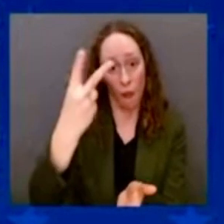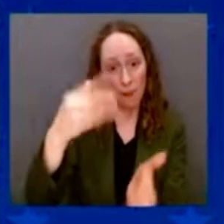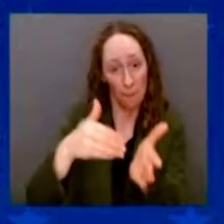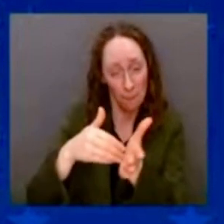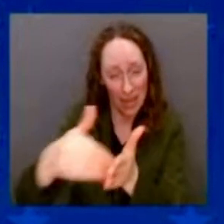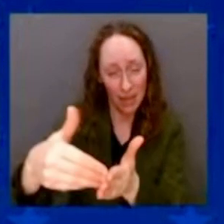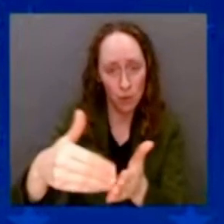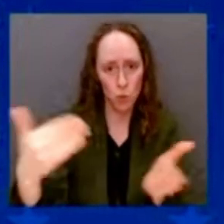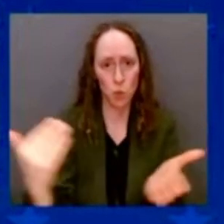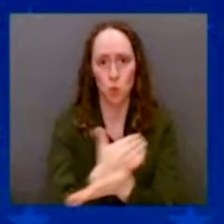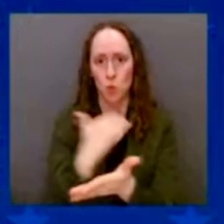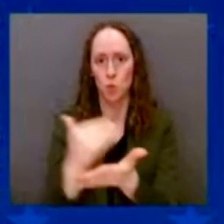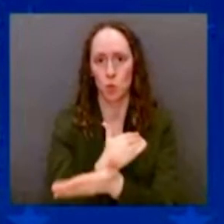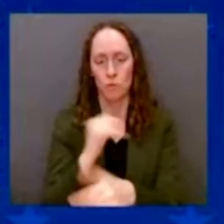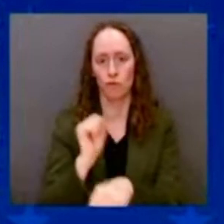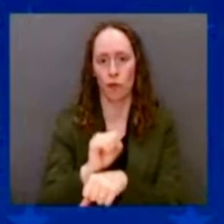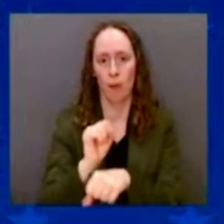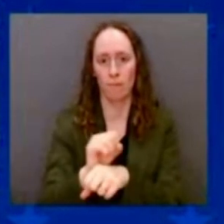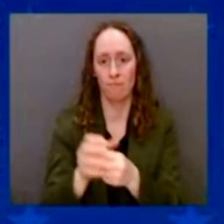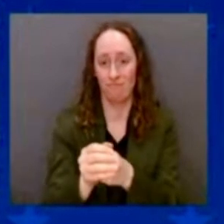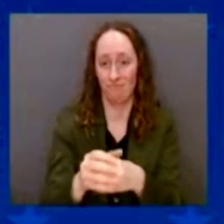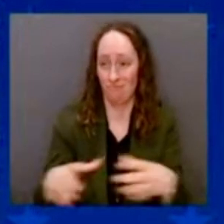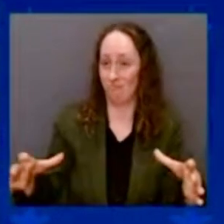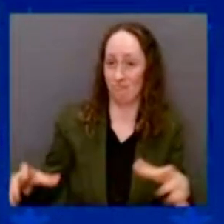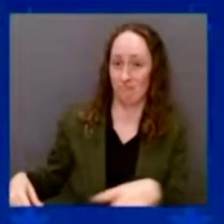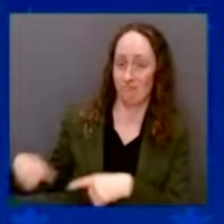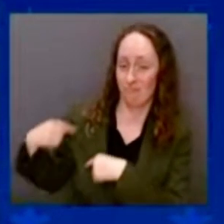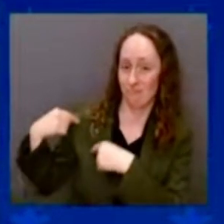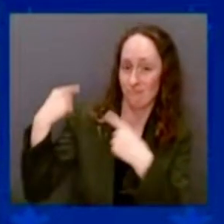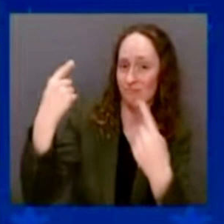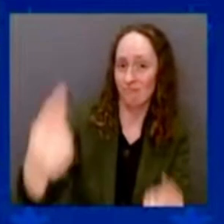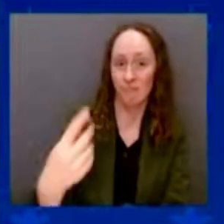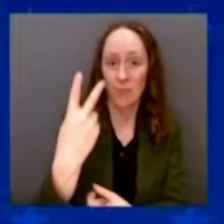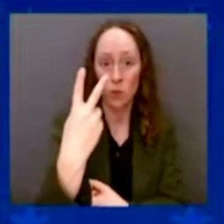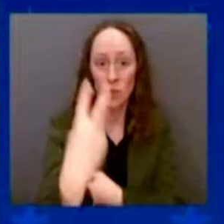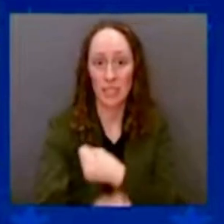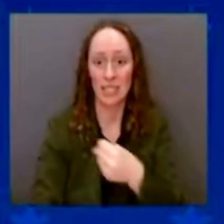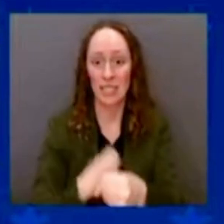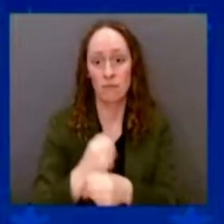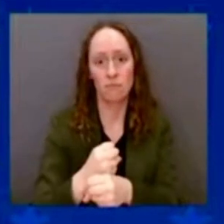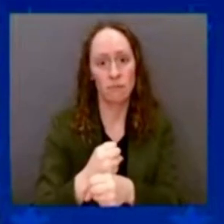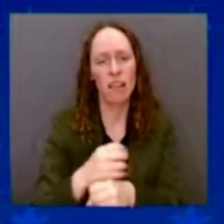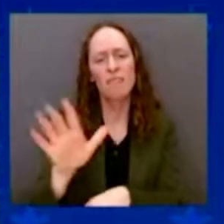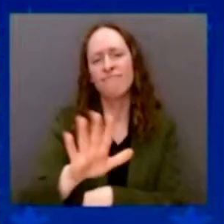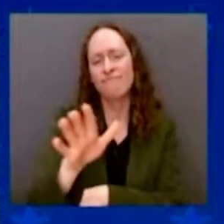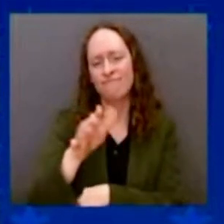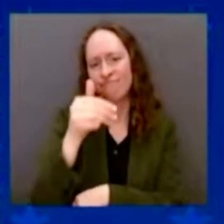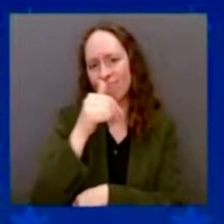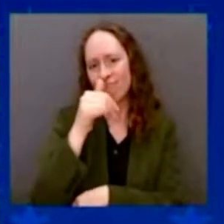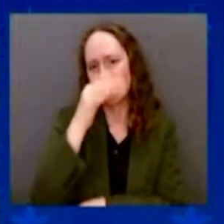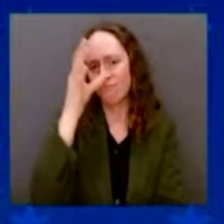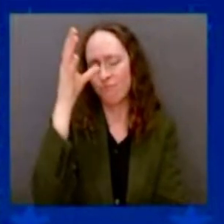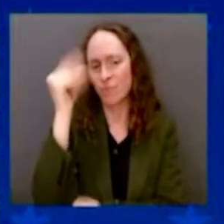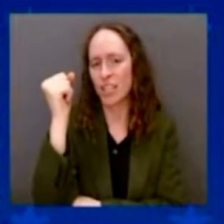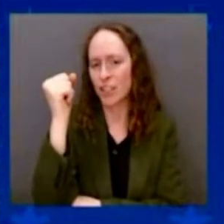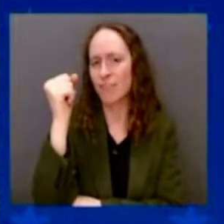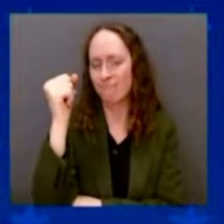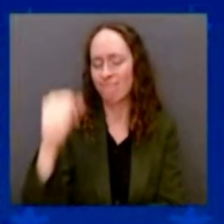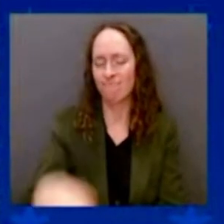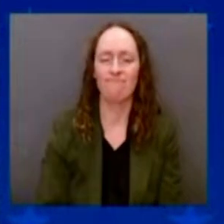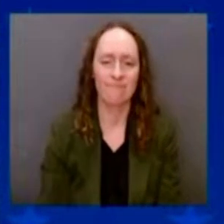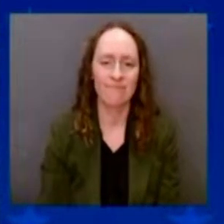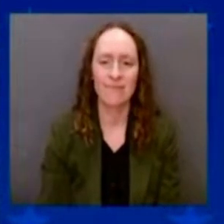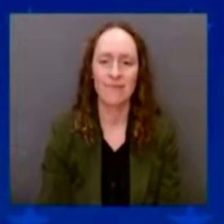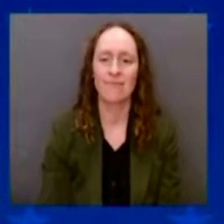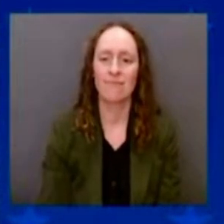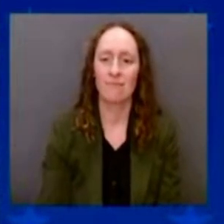More than any president in American history has created in four years. We've done in two years what no president has